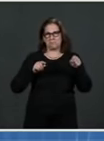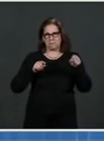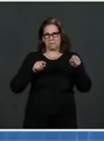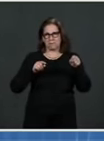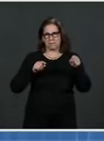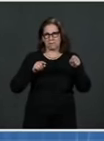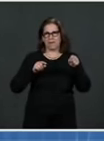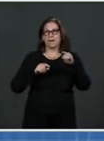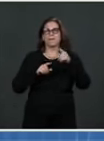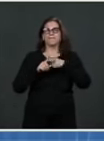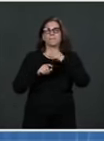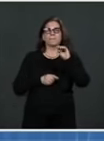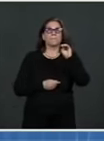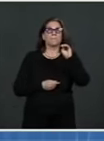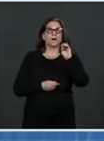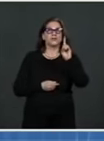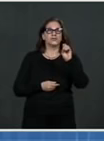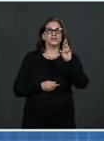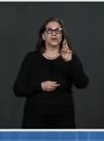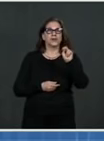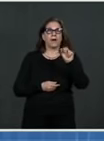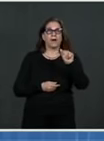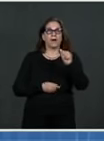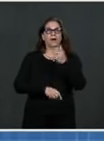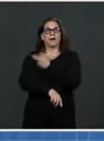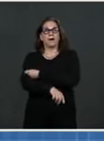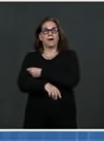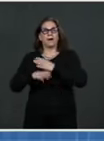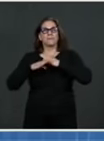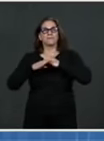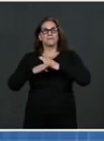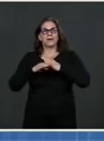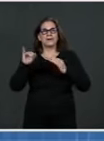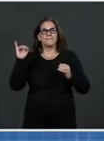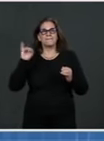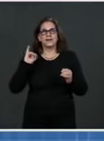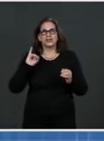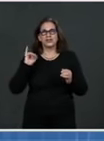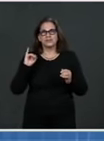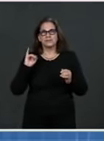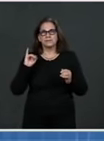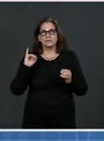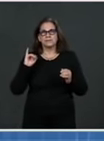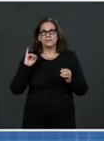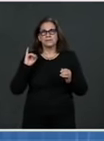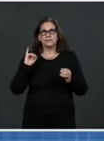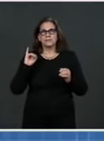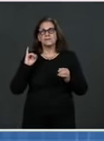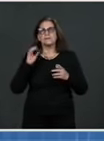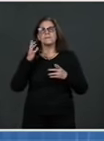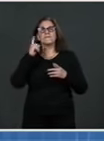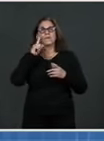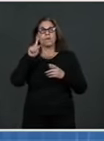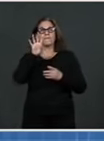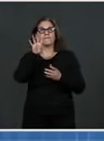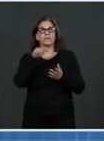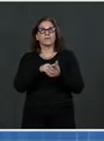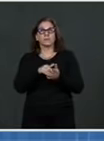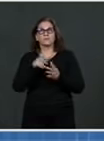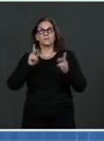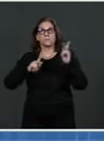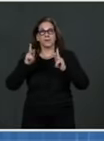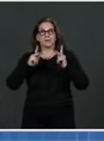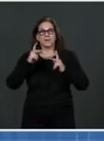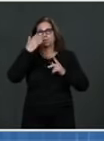infections among nearly 4,000 healthcare personnel, first responders, and other essential workers in six states from mid